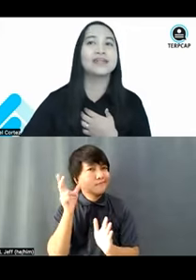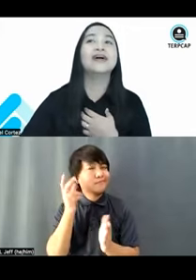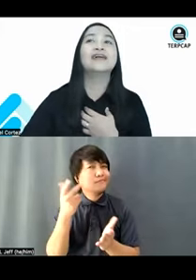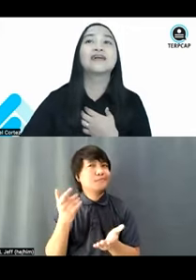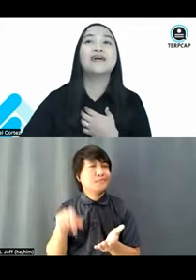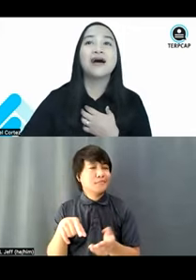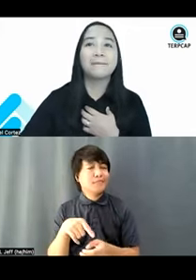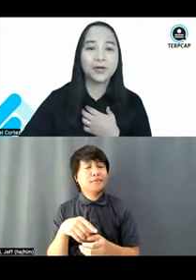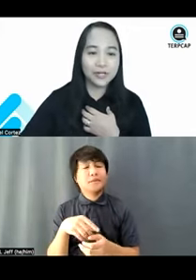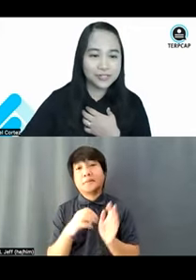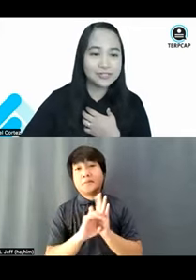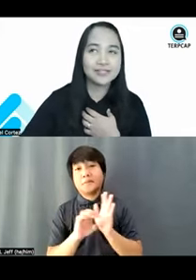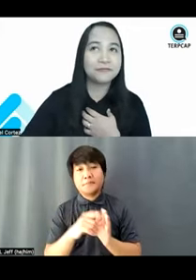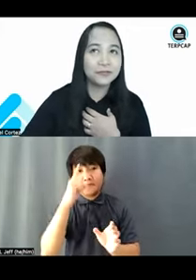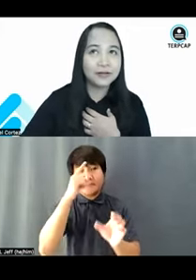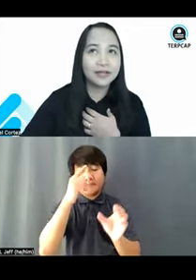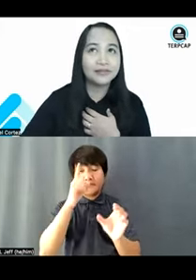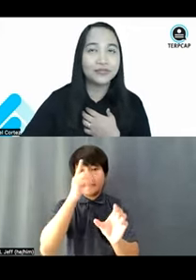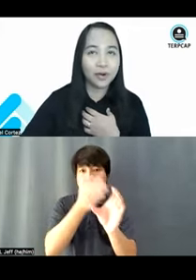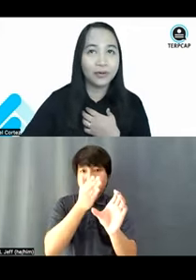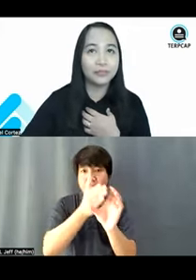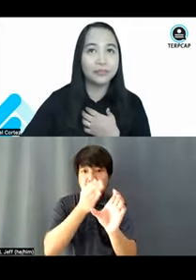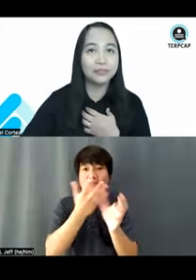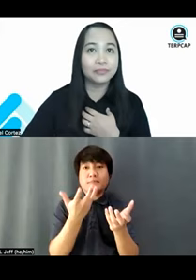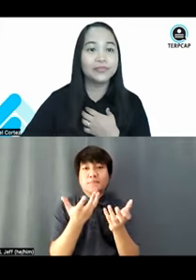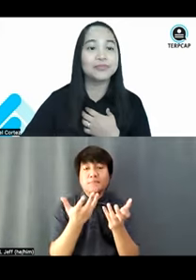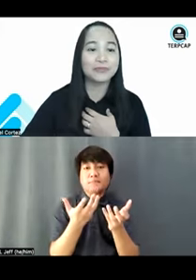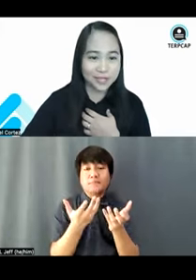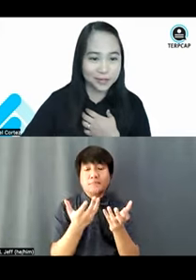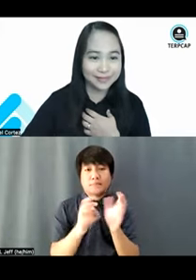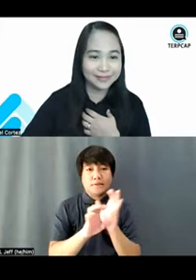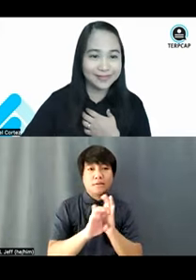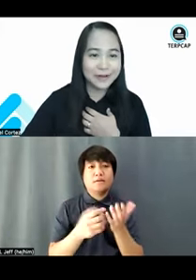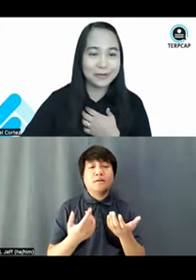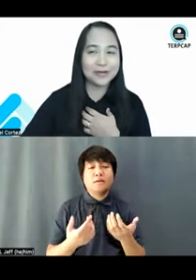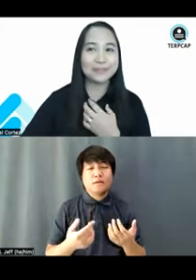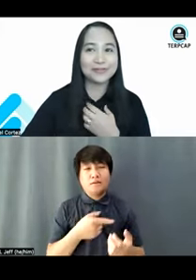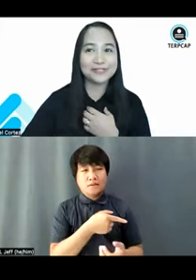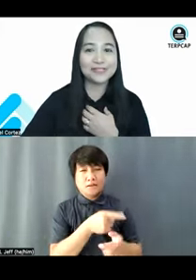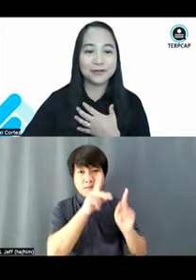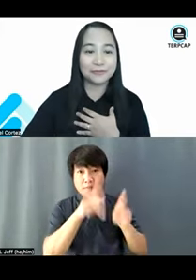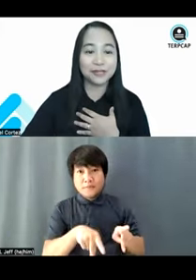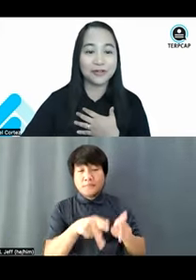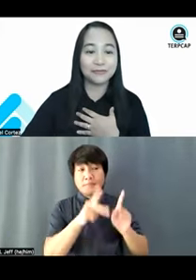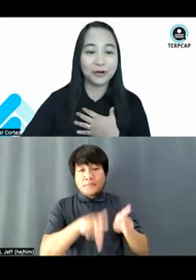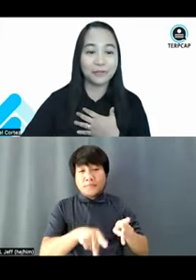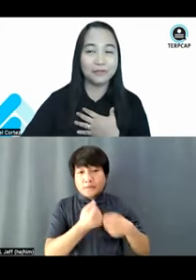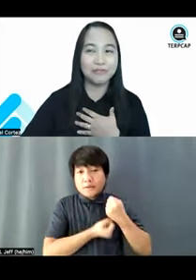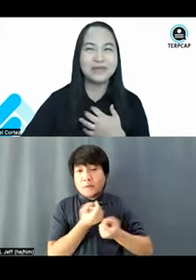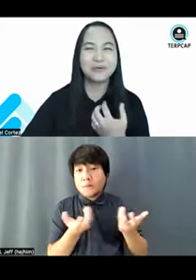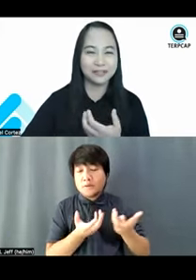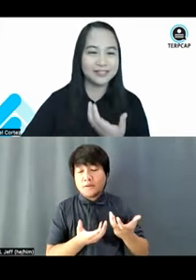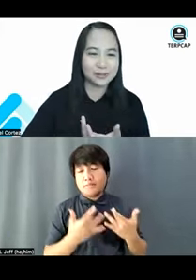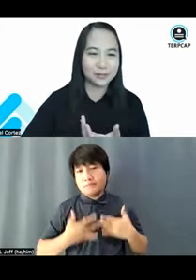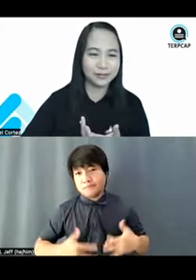disability, like a person suffering from depression or a person suffering from